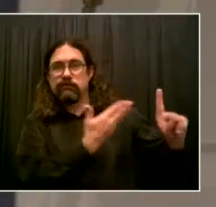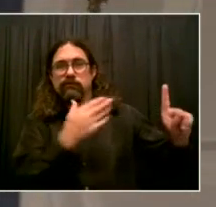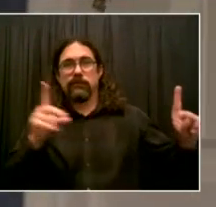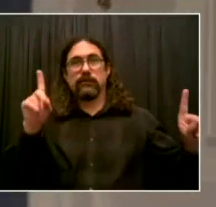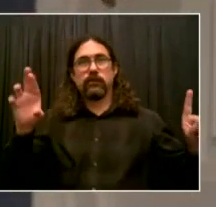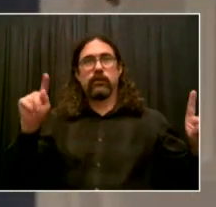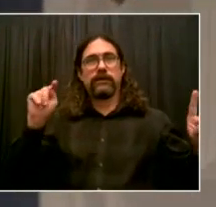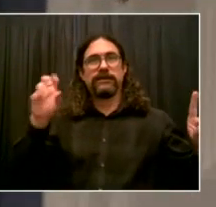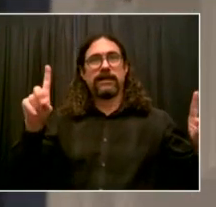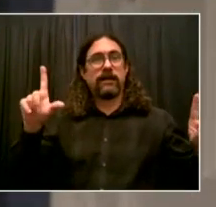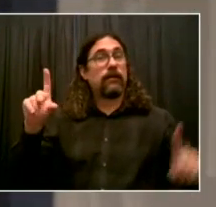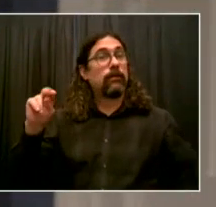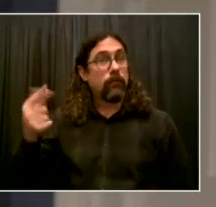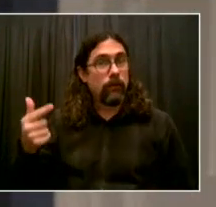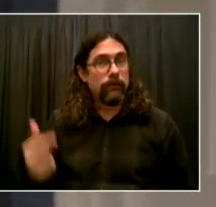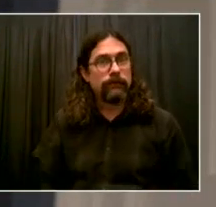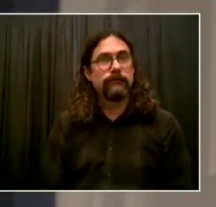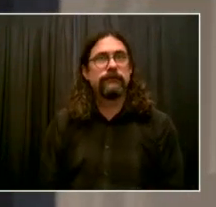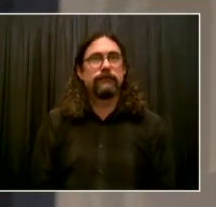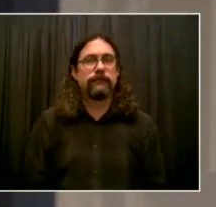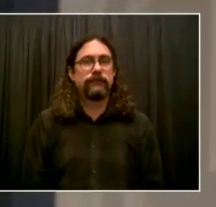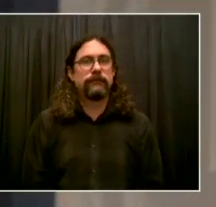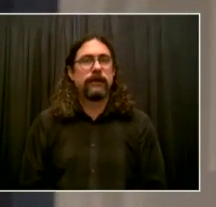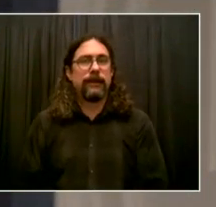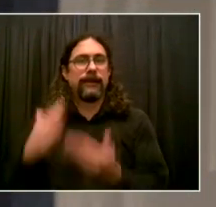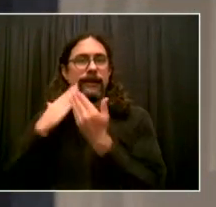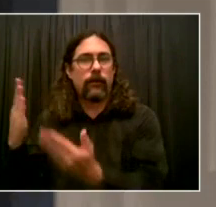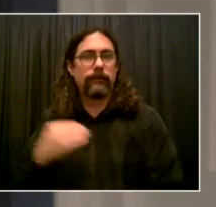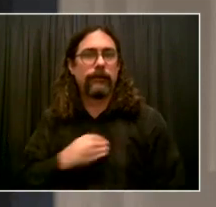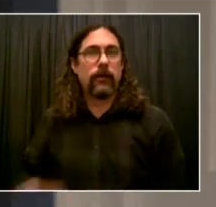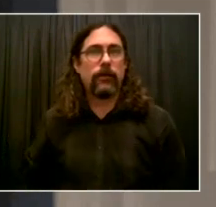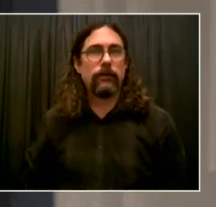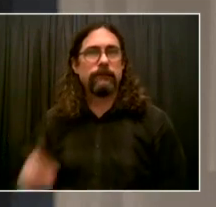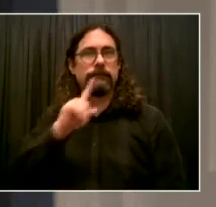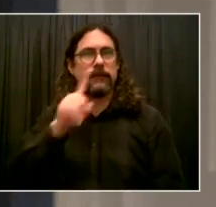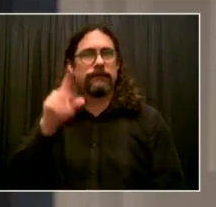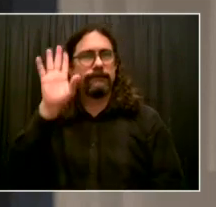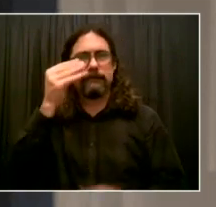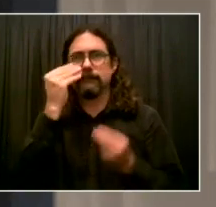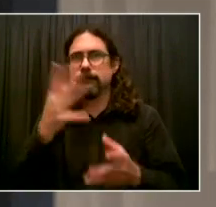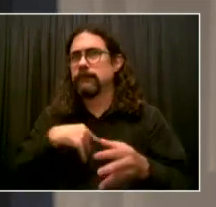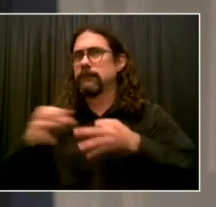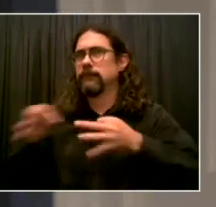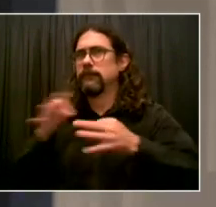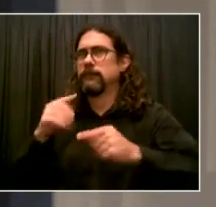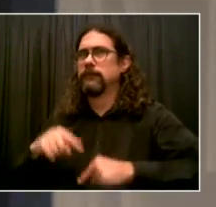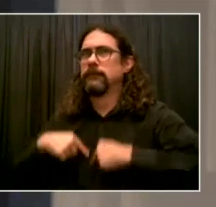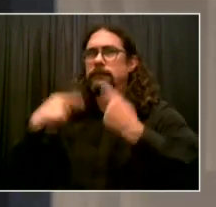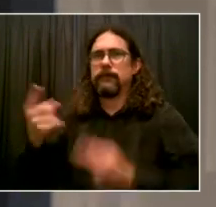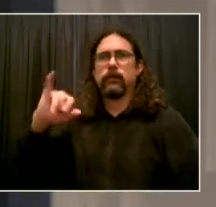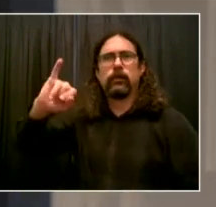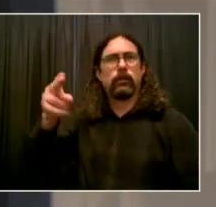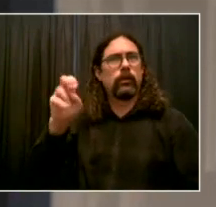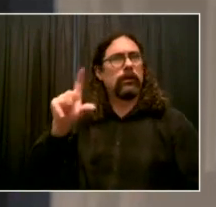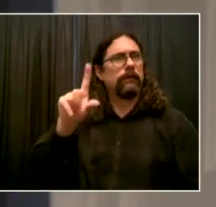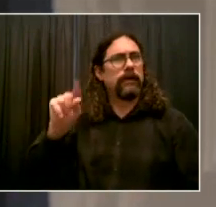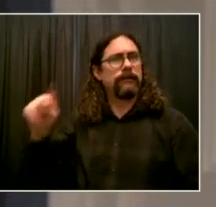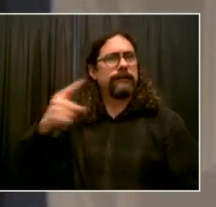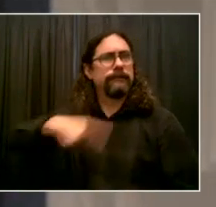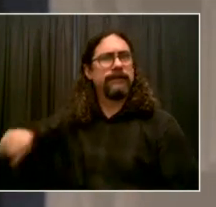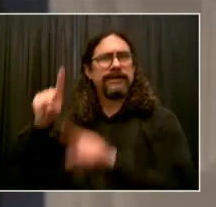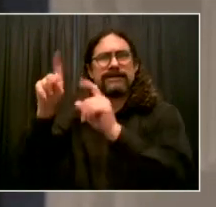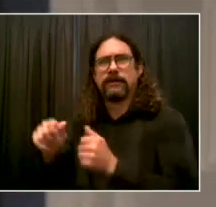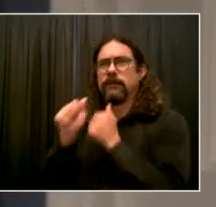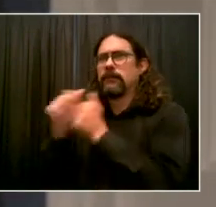Since June of 2020, our contact tracers have been fighting to keep our city safe against COVID. Our contact tracers are all New